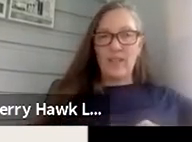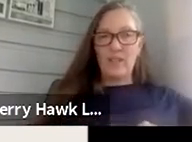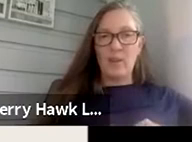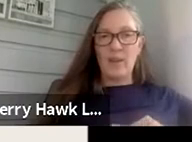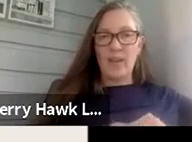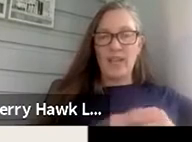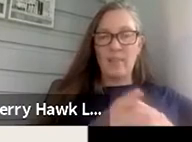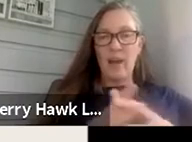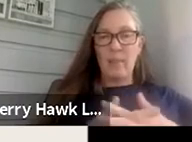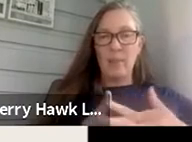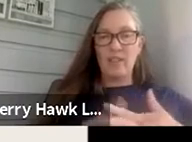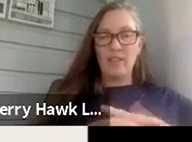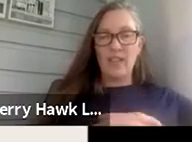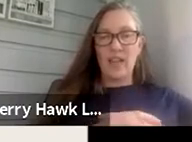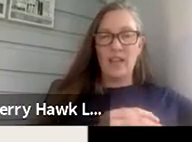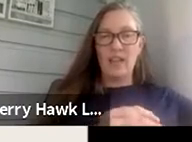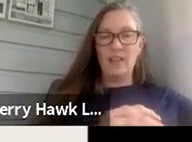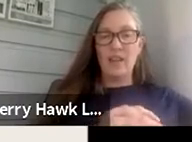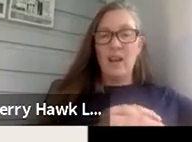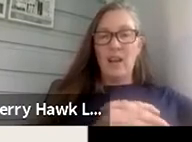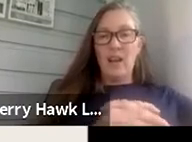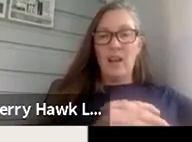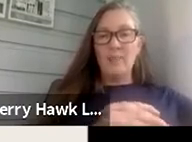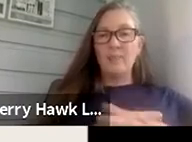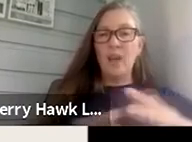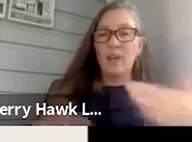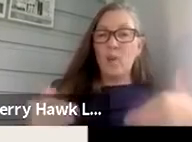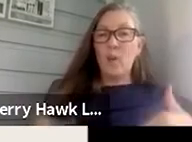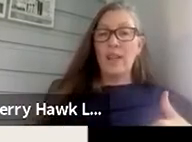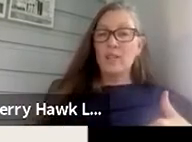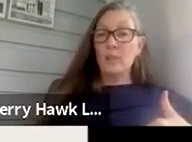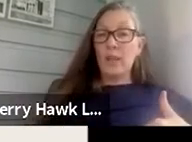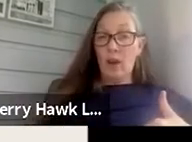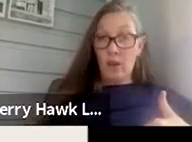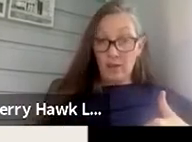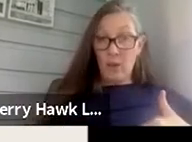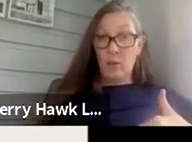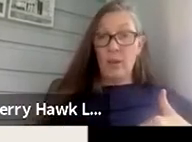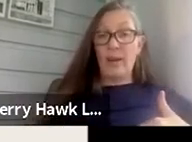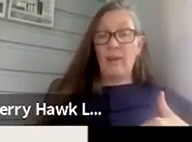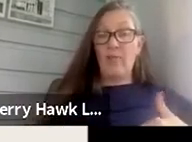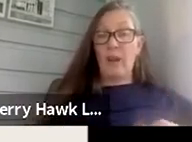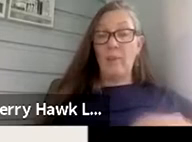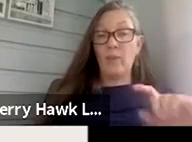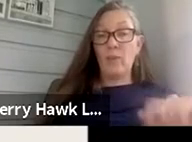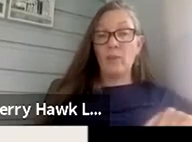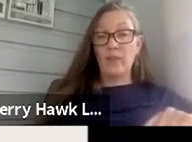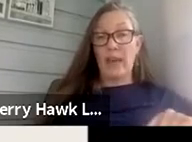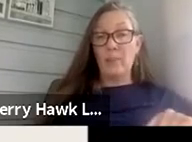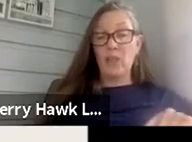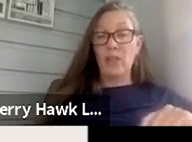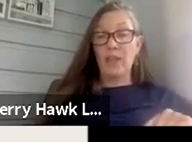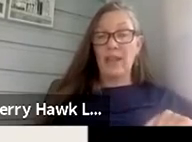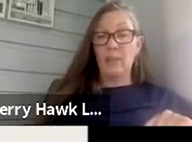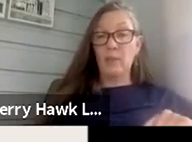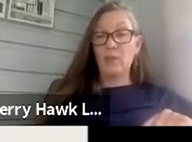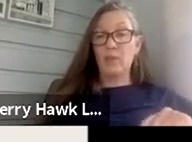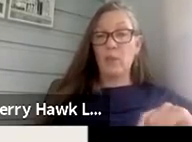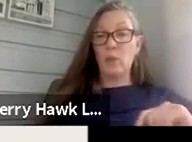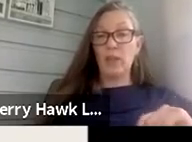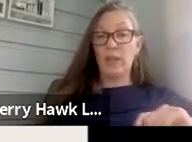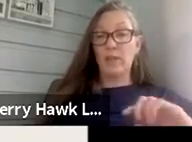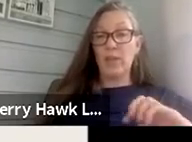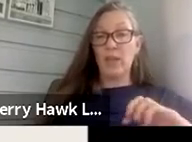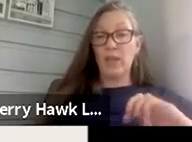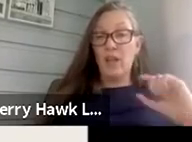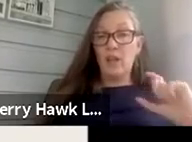have any advice around that, I'm happy to take it. Otherwise, we also have closed captioning enabled. So